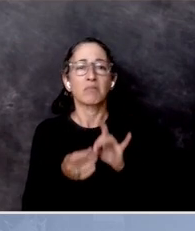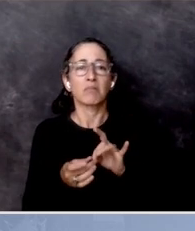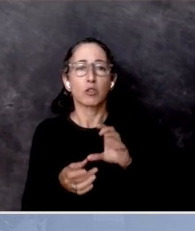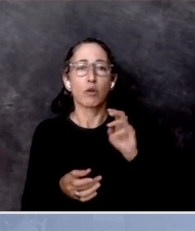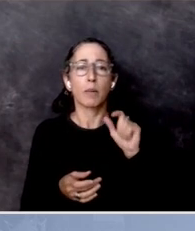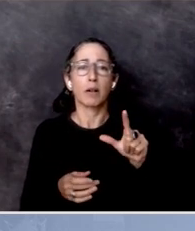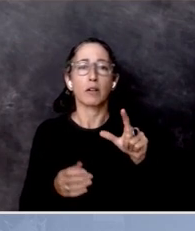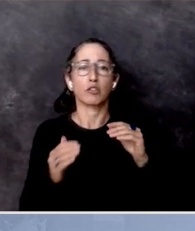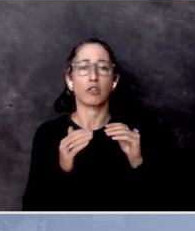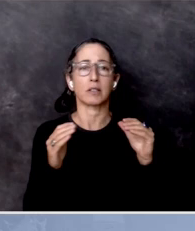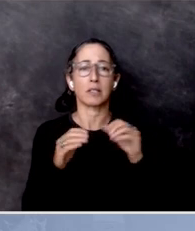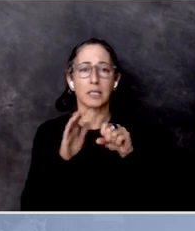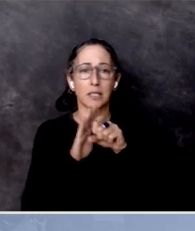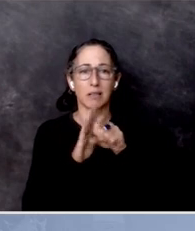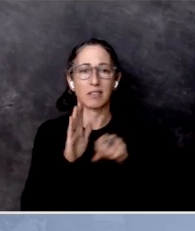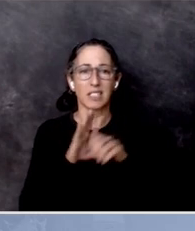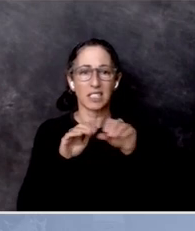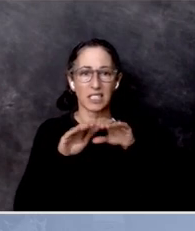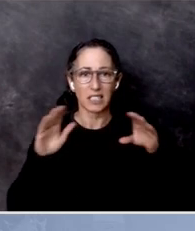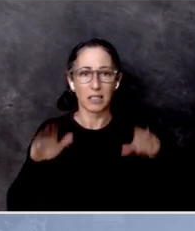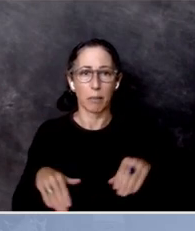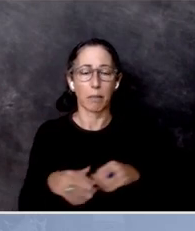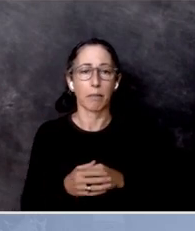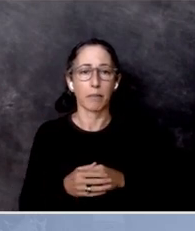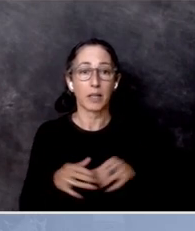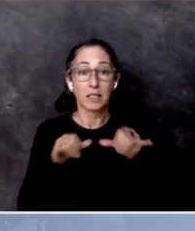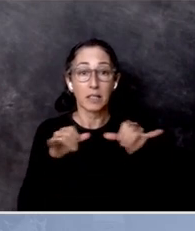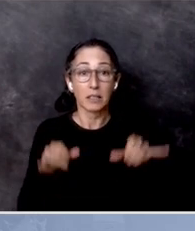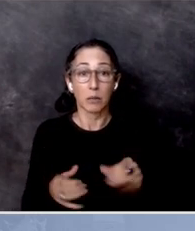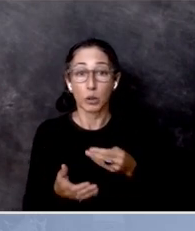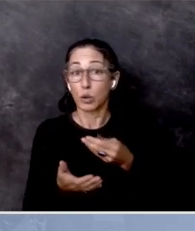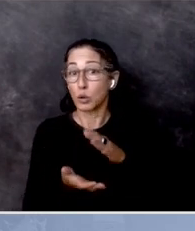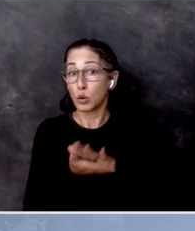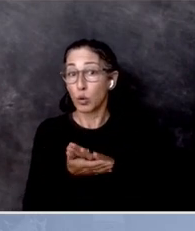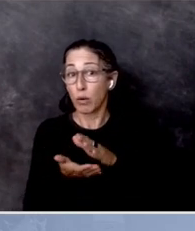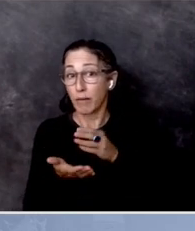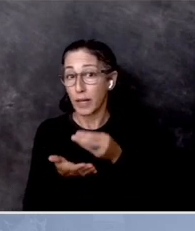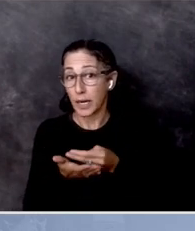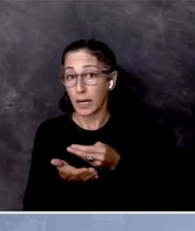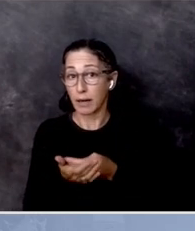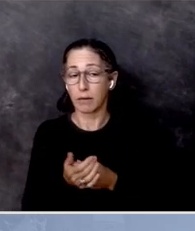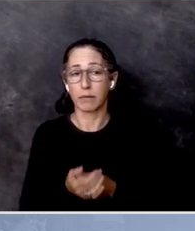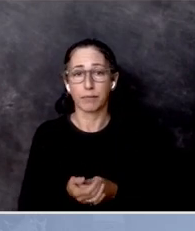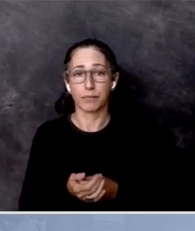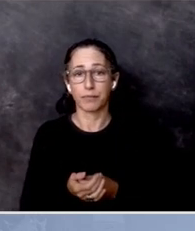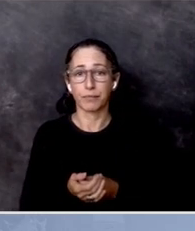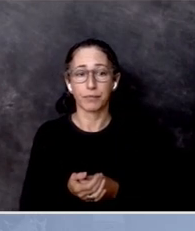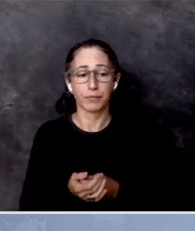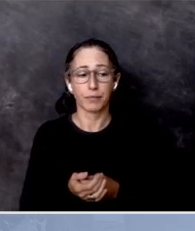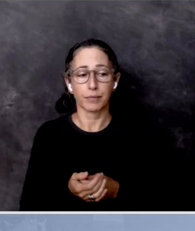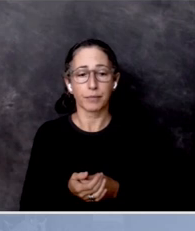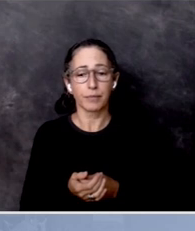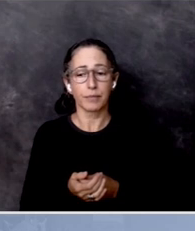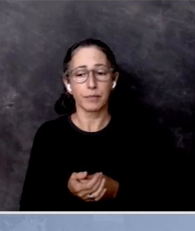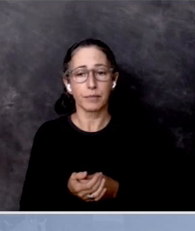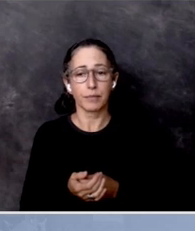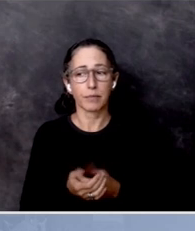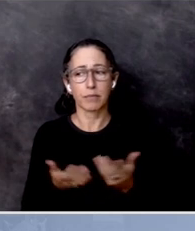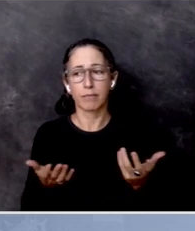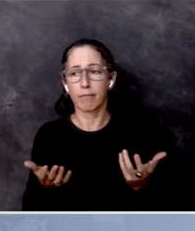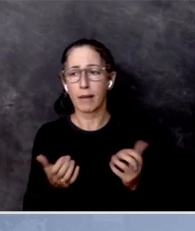state. school funding, how we think about